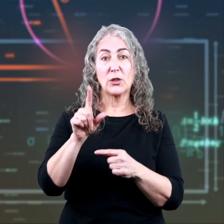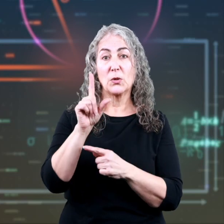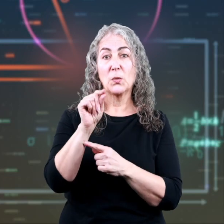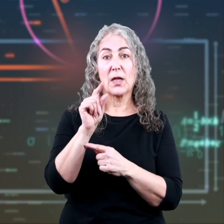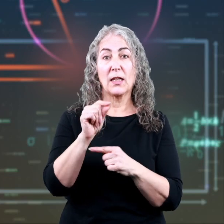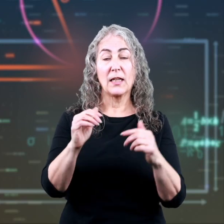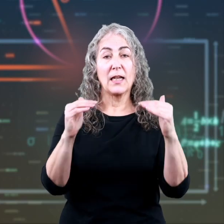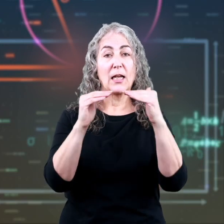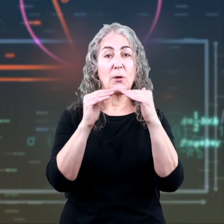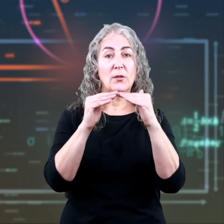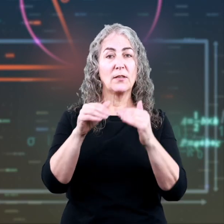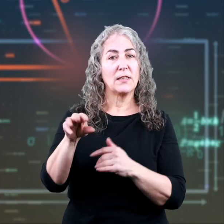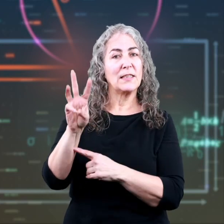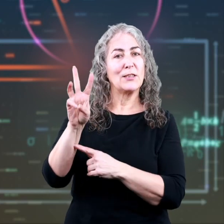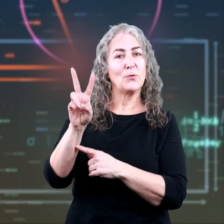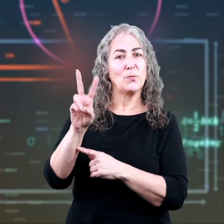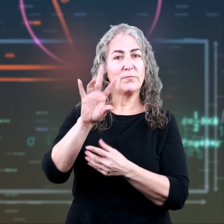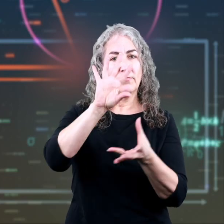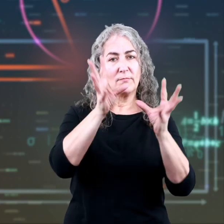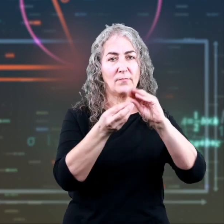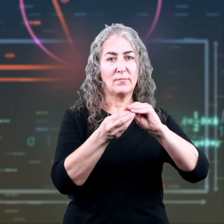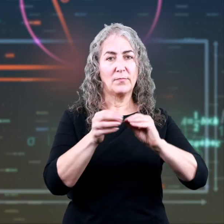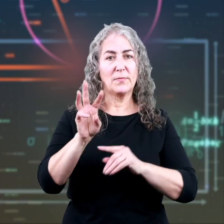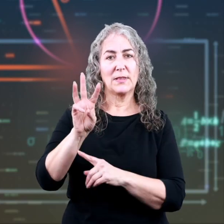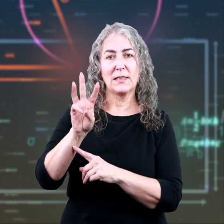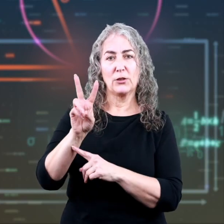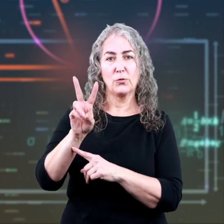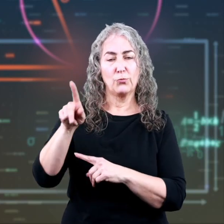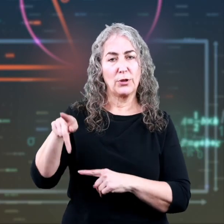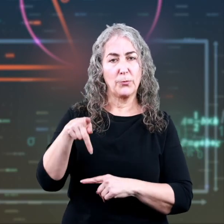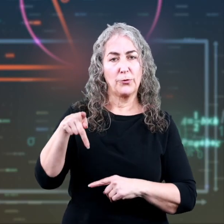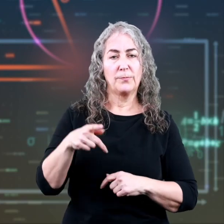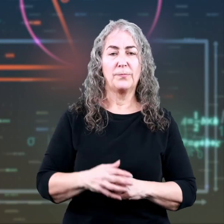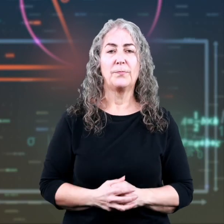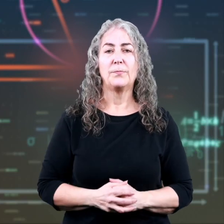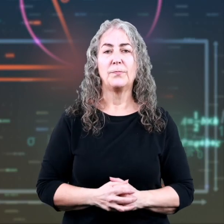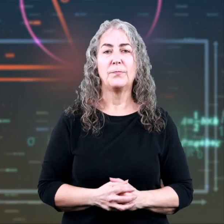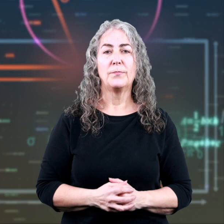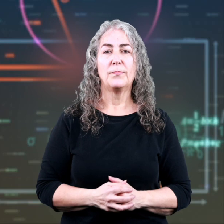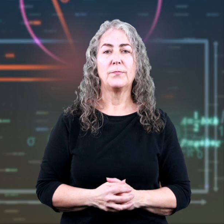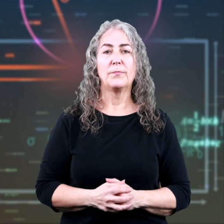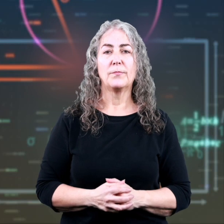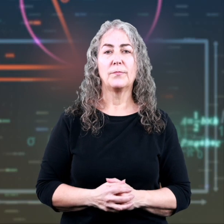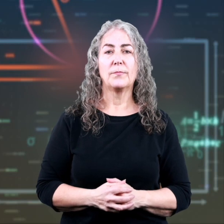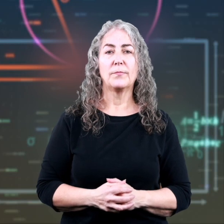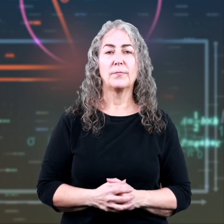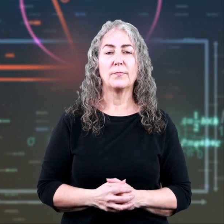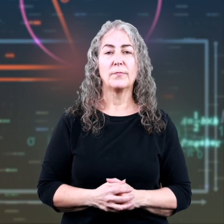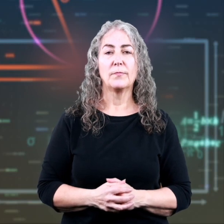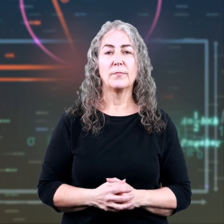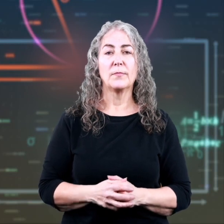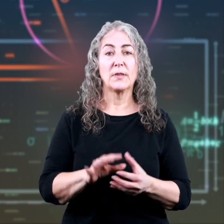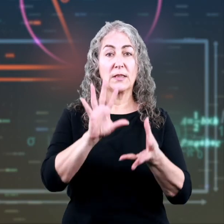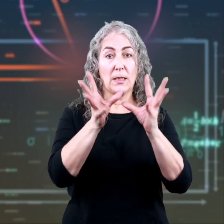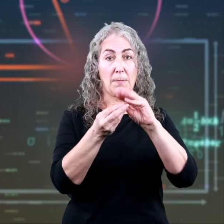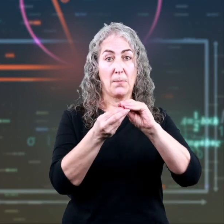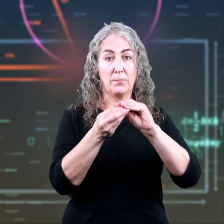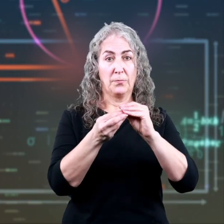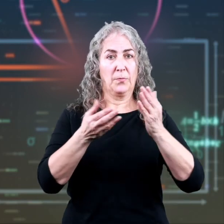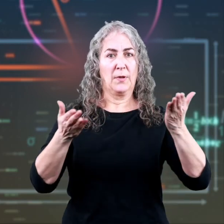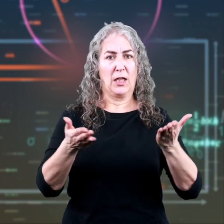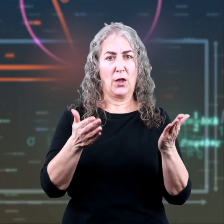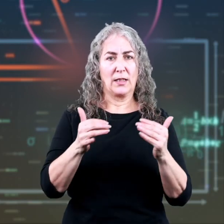20 equals 62. So, our perimeter is 62 inches. To sum up,